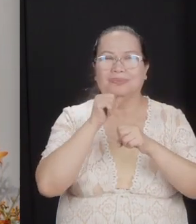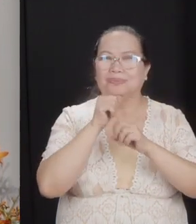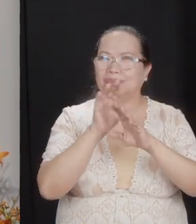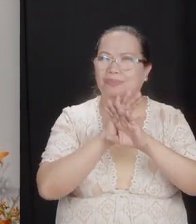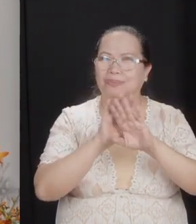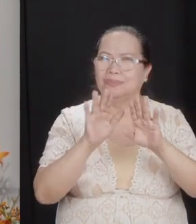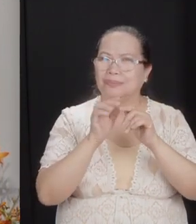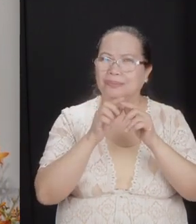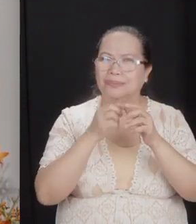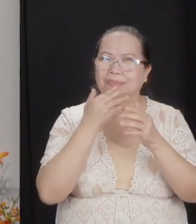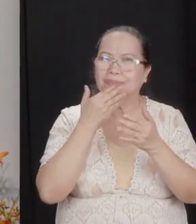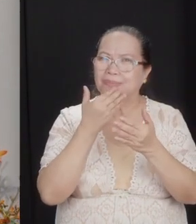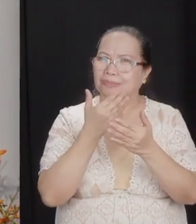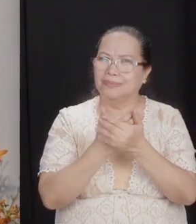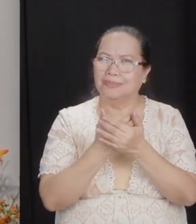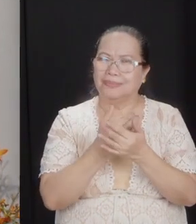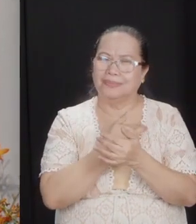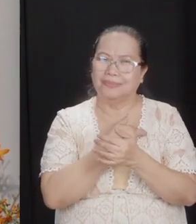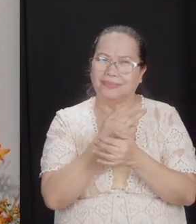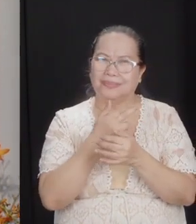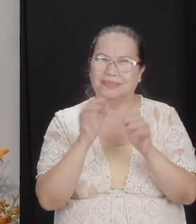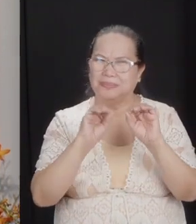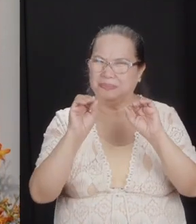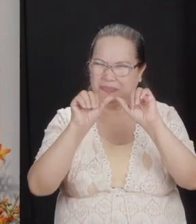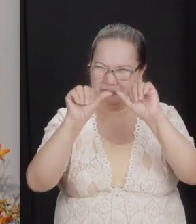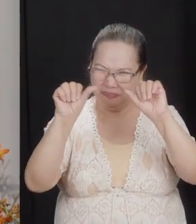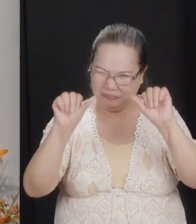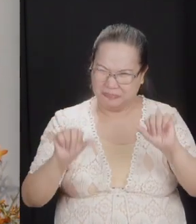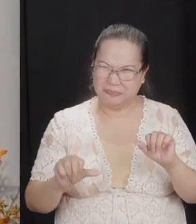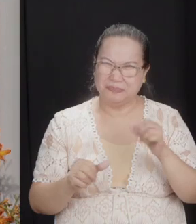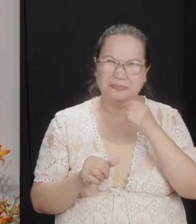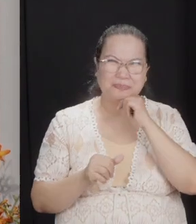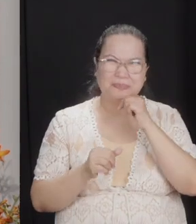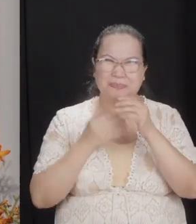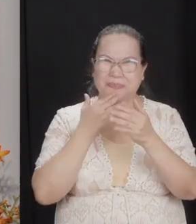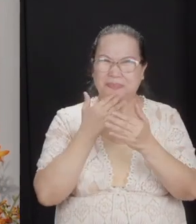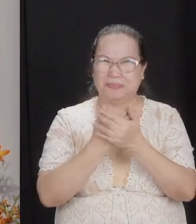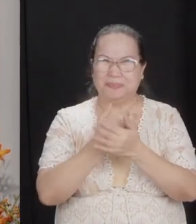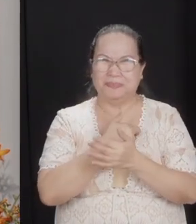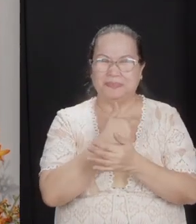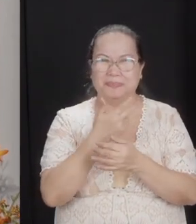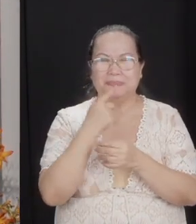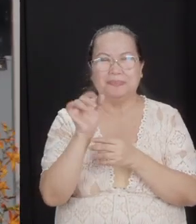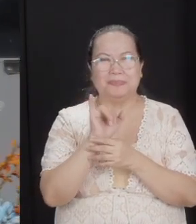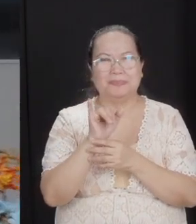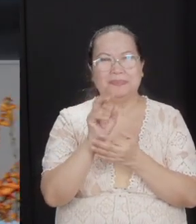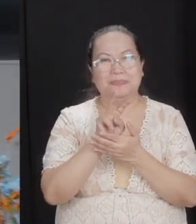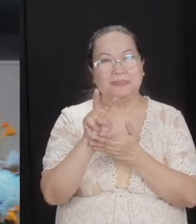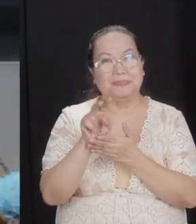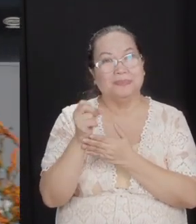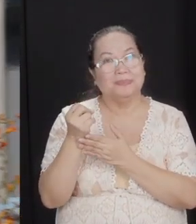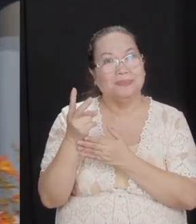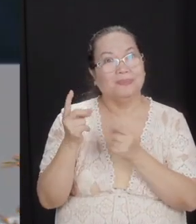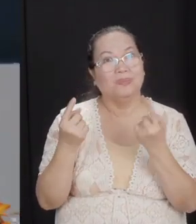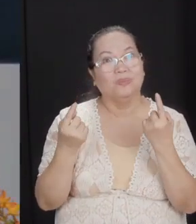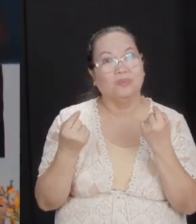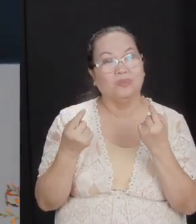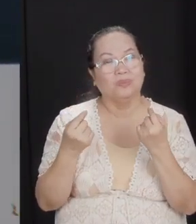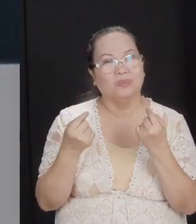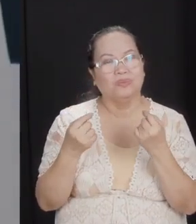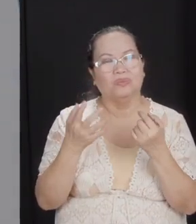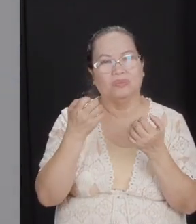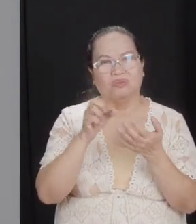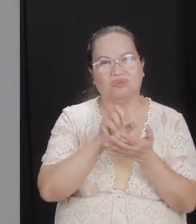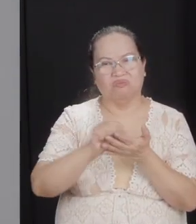reaction. Unnecessary altar, then unhealthy reaction. Look at verse 12. What did they do at verse 12? They wanted to